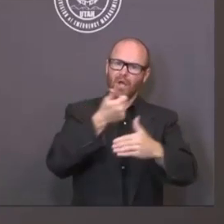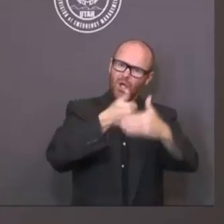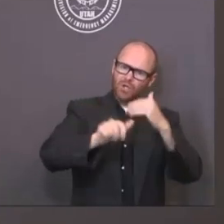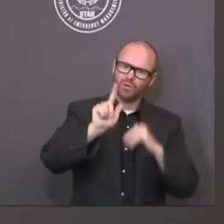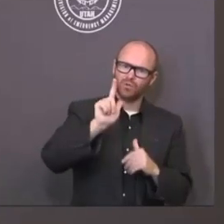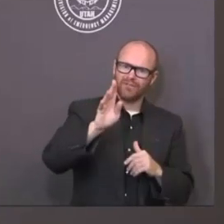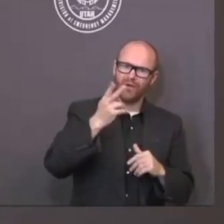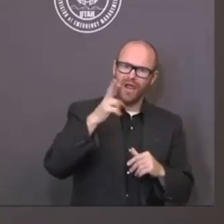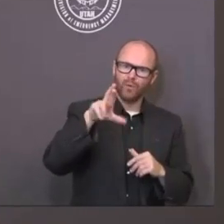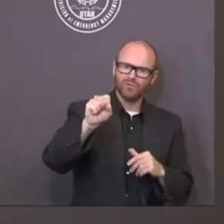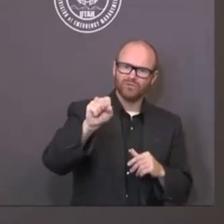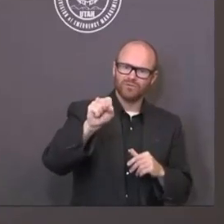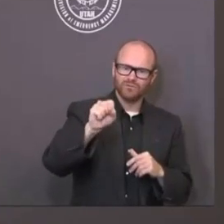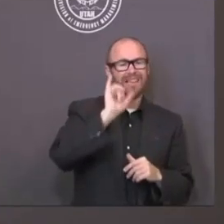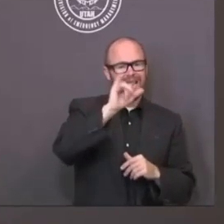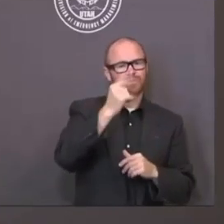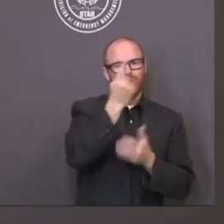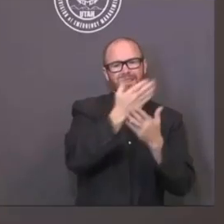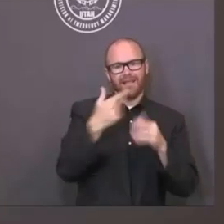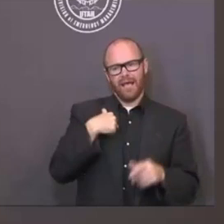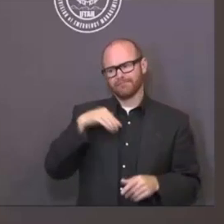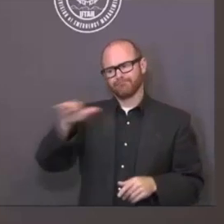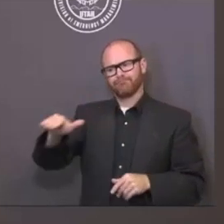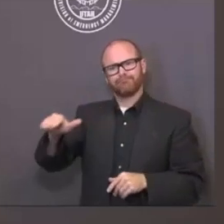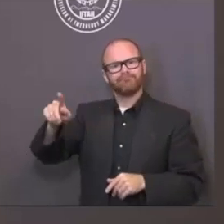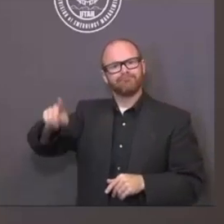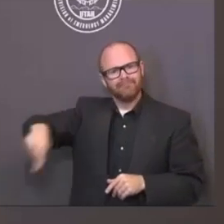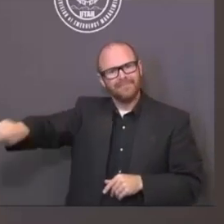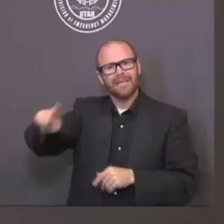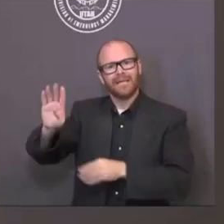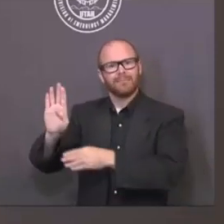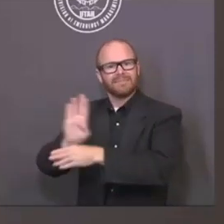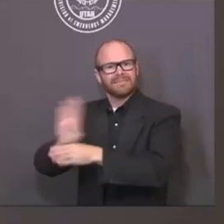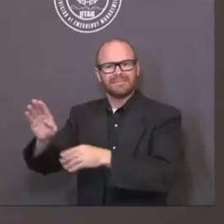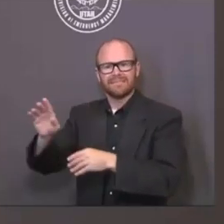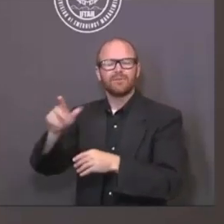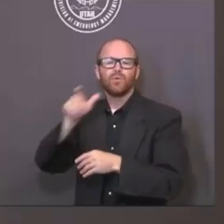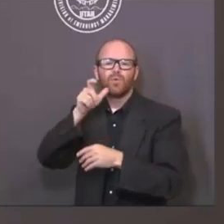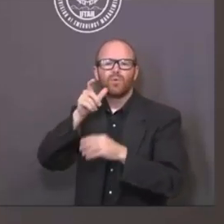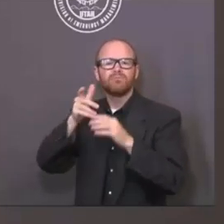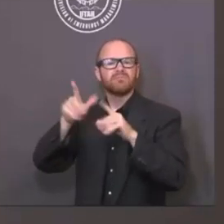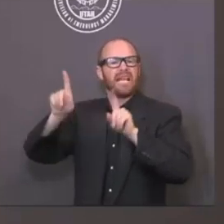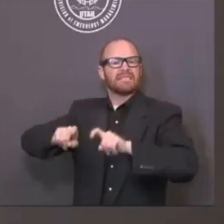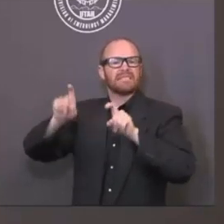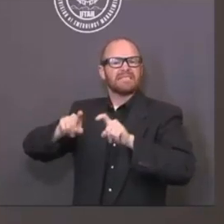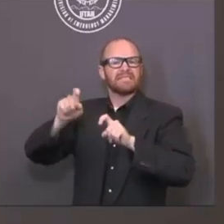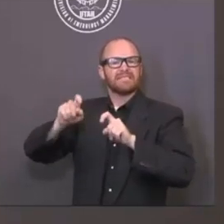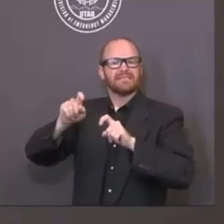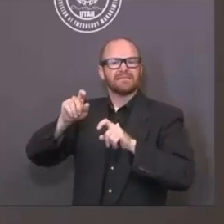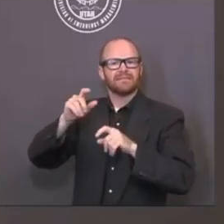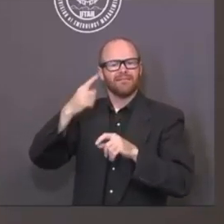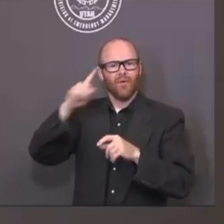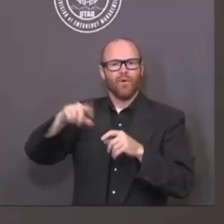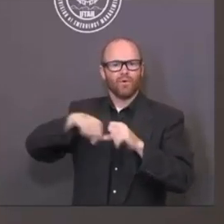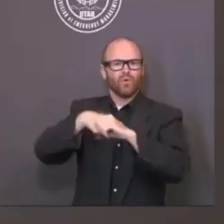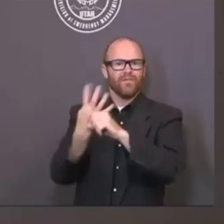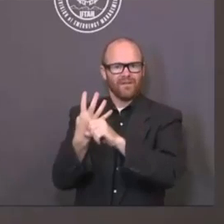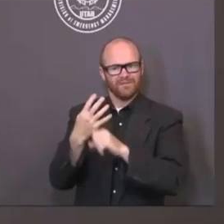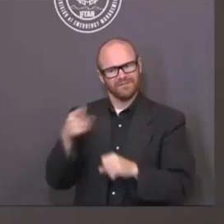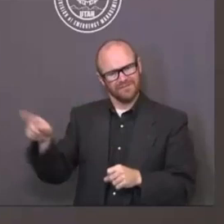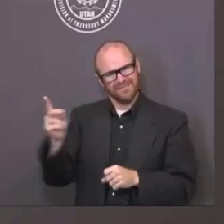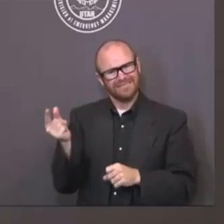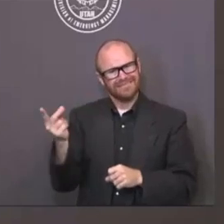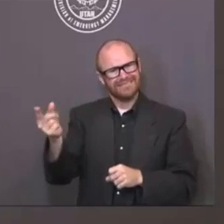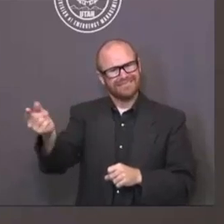involved in that side of our healthcare industry to do what we need to do to help improve our testing capacity and